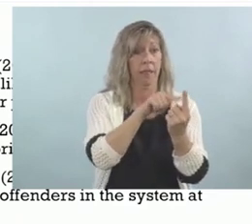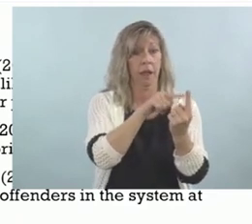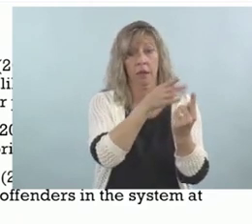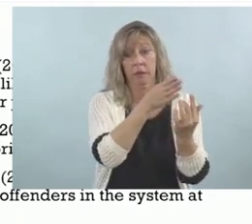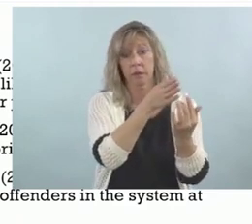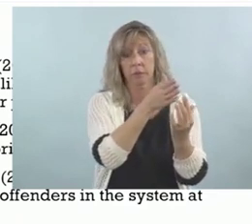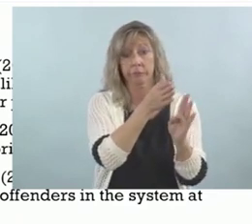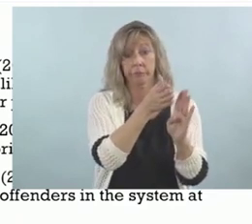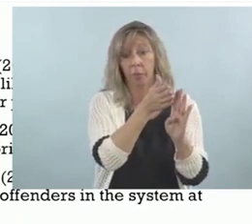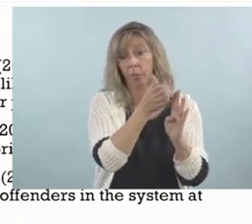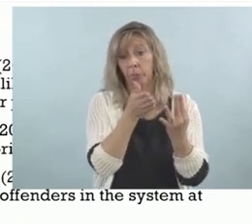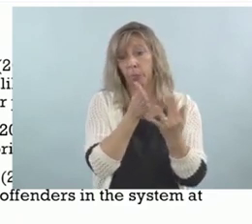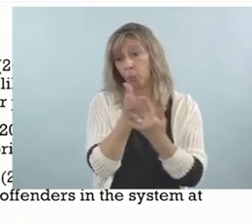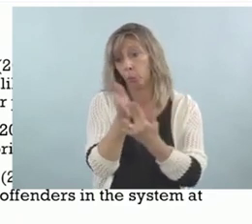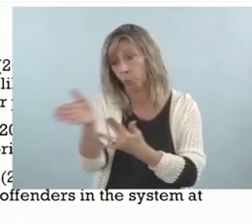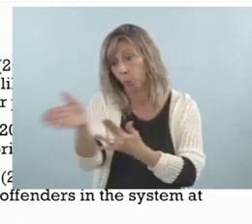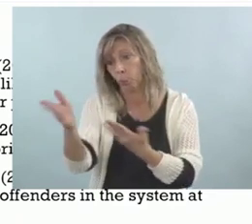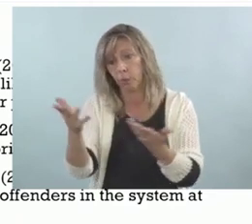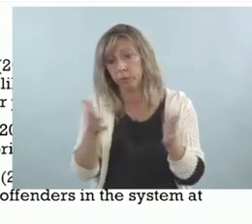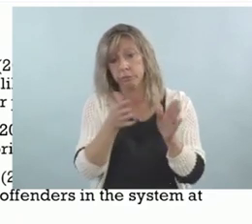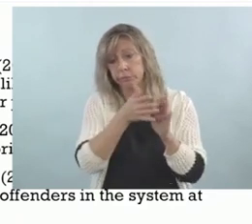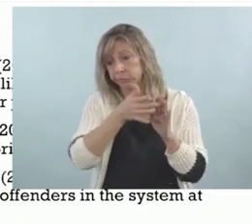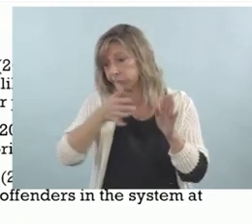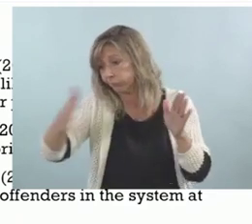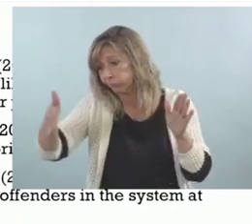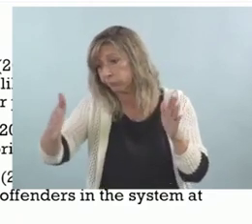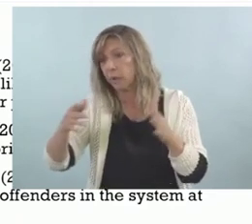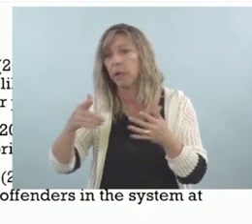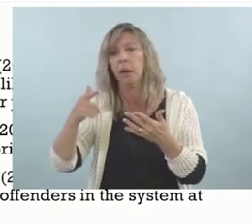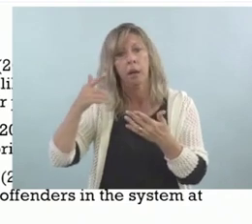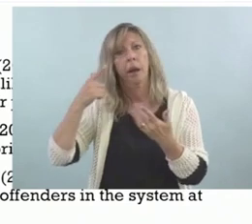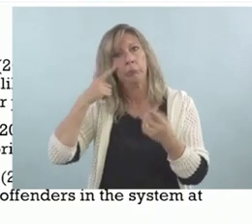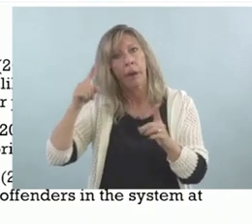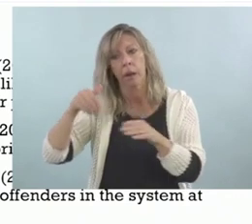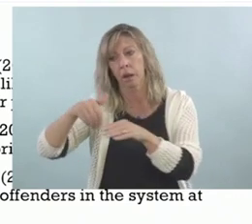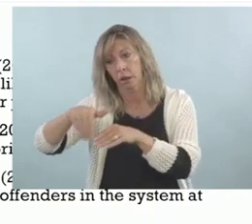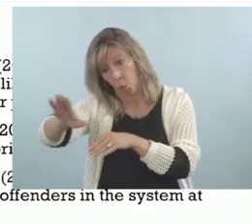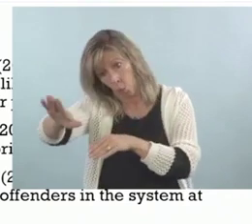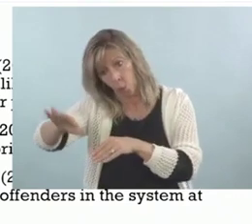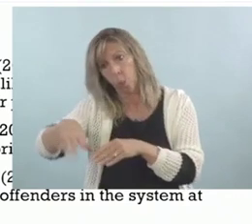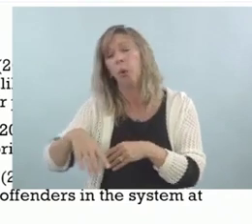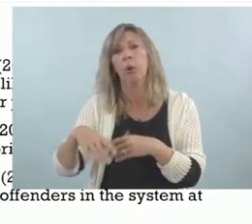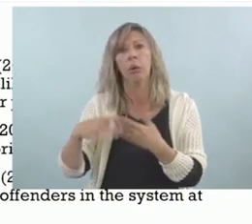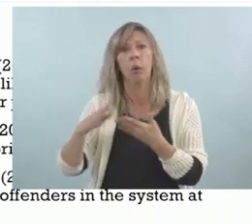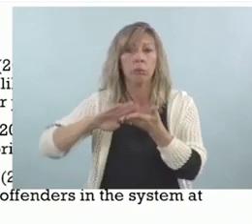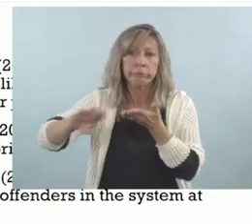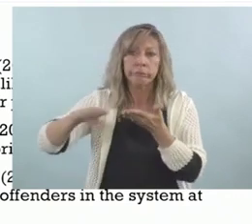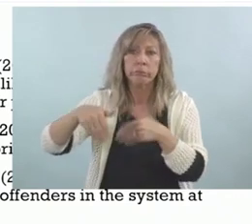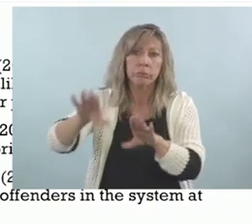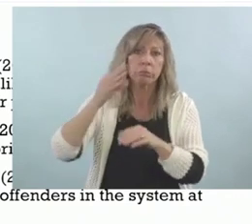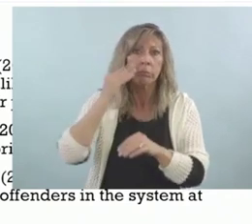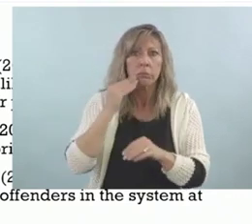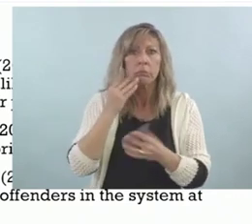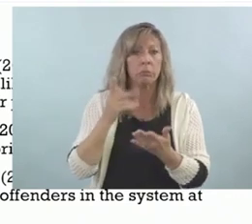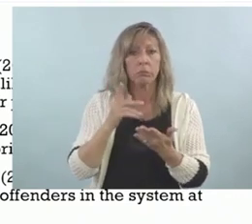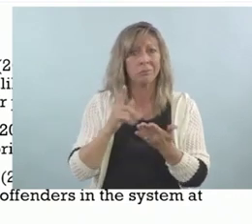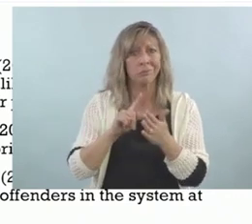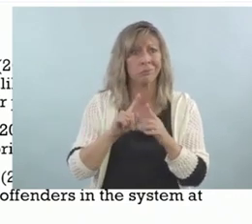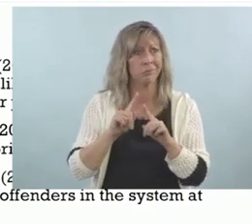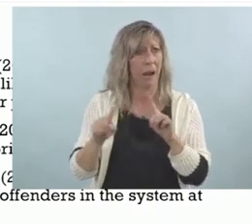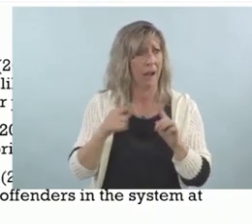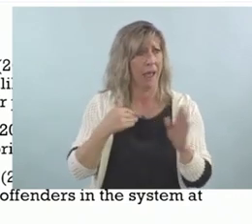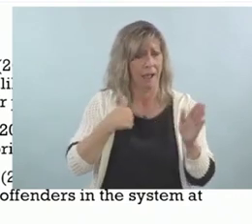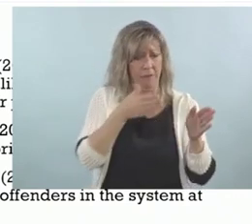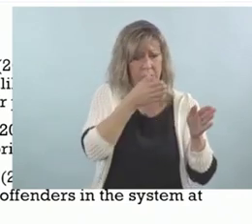of, you know, at some point, their rights are violated,